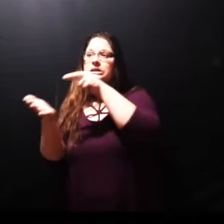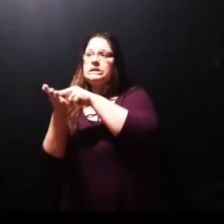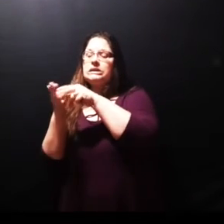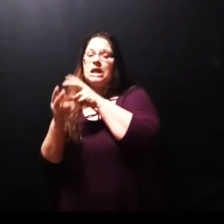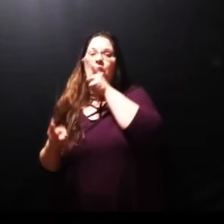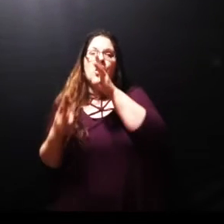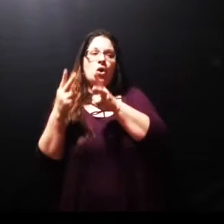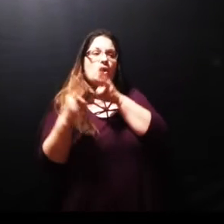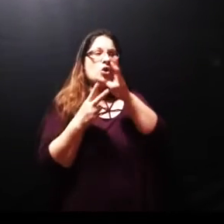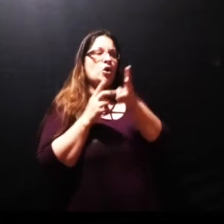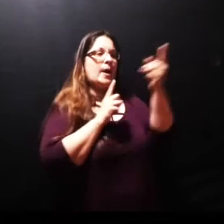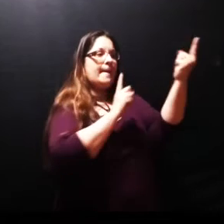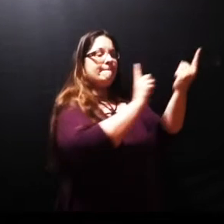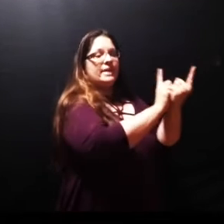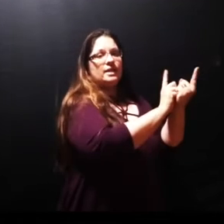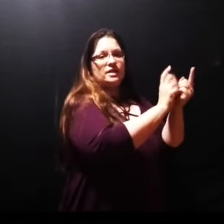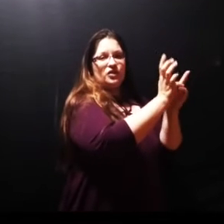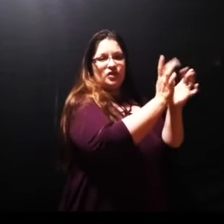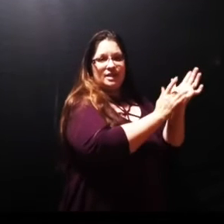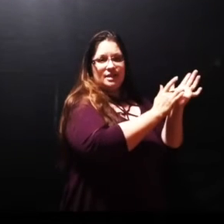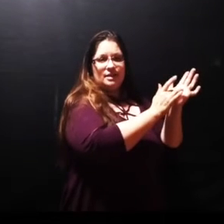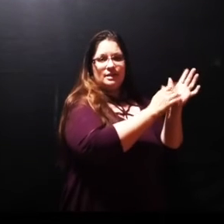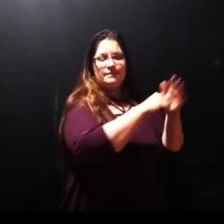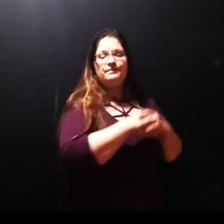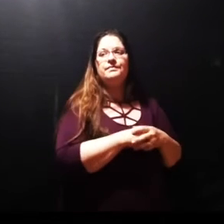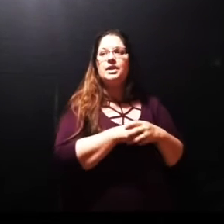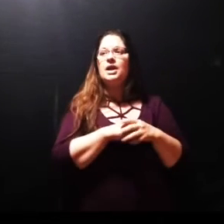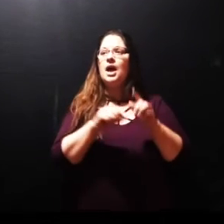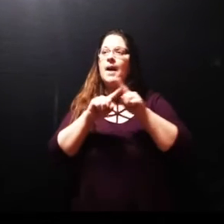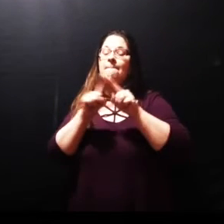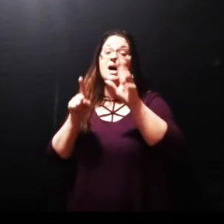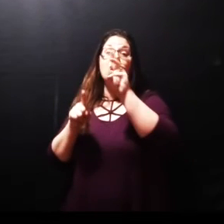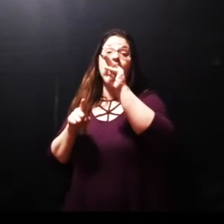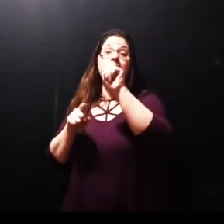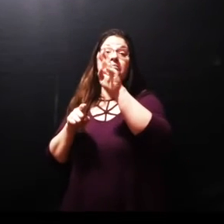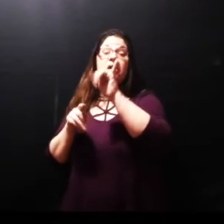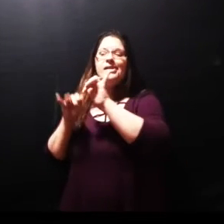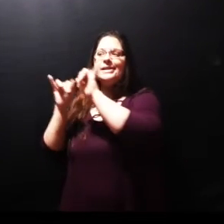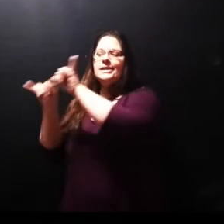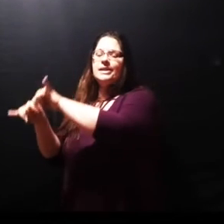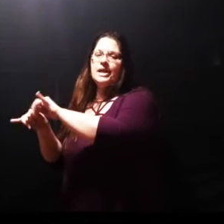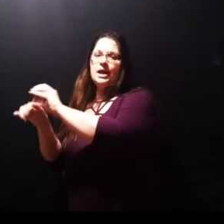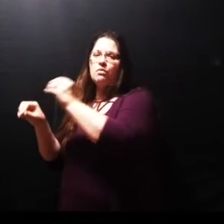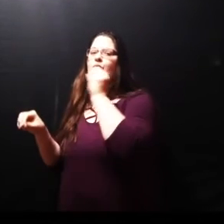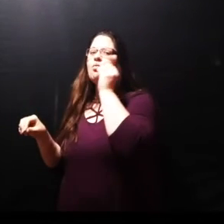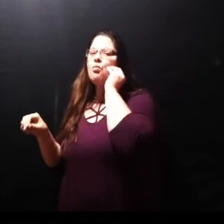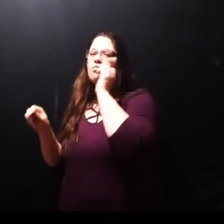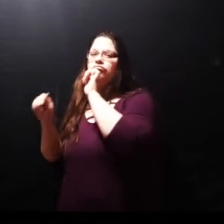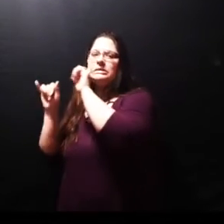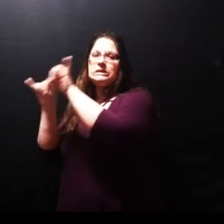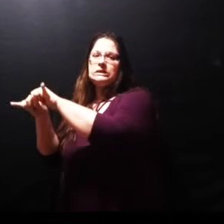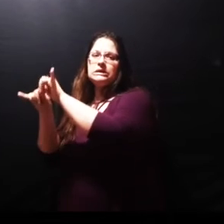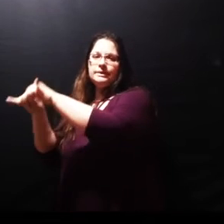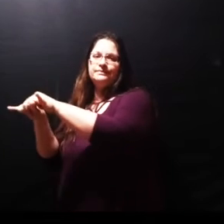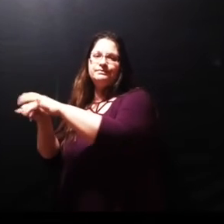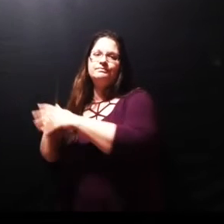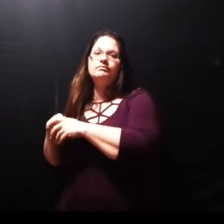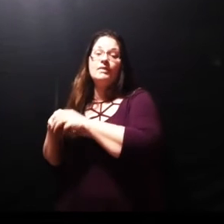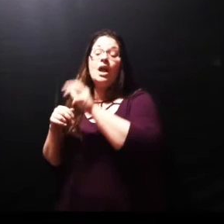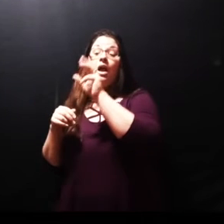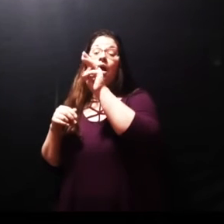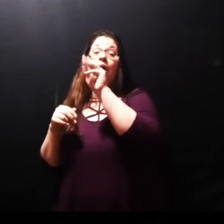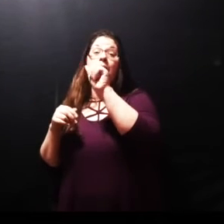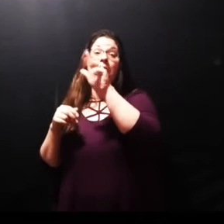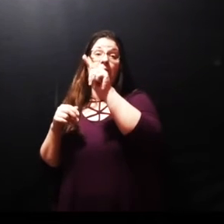if thou hadst been here my brother had not died but I know that even now whatsoever thou wilt